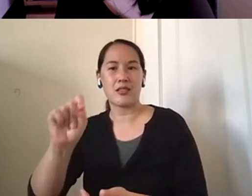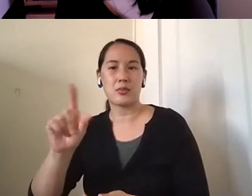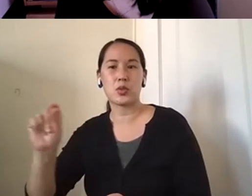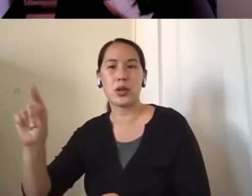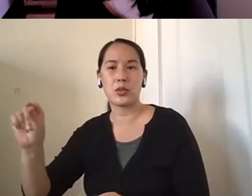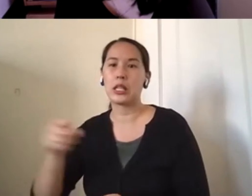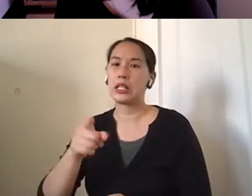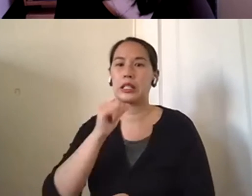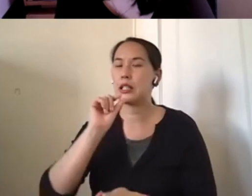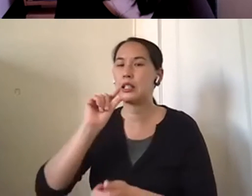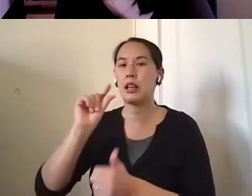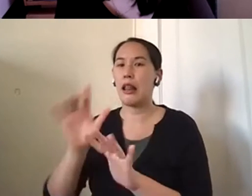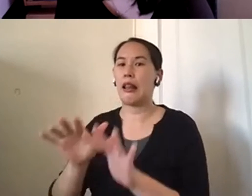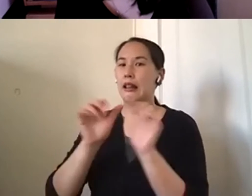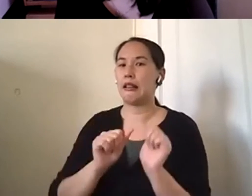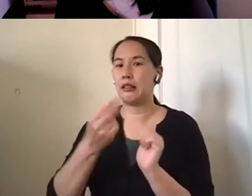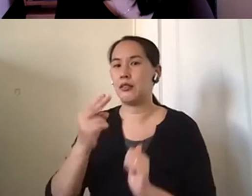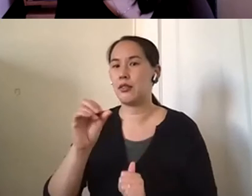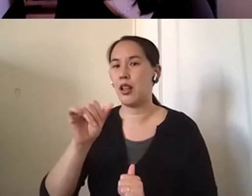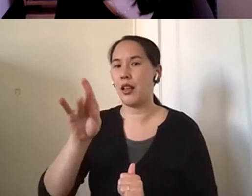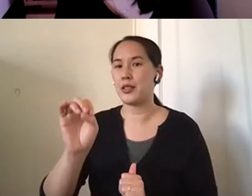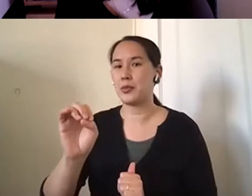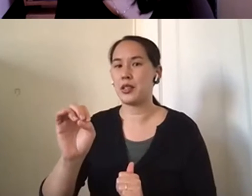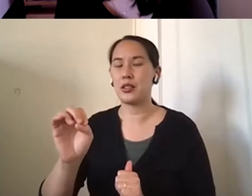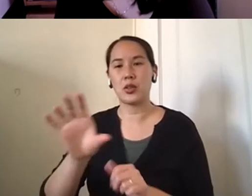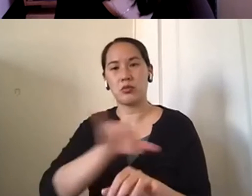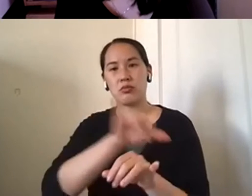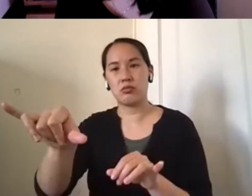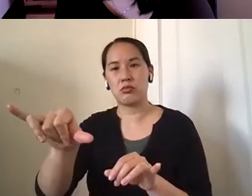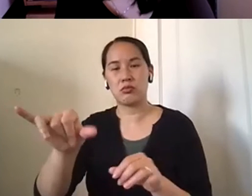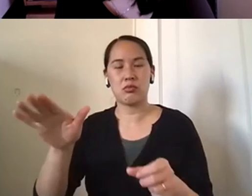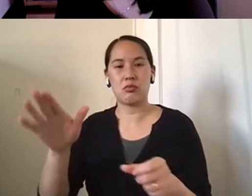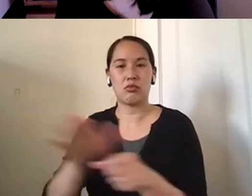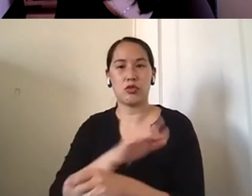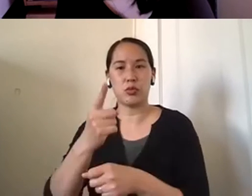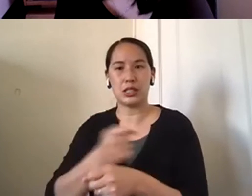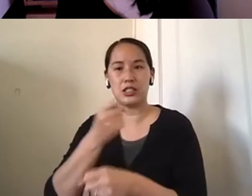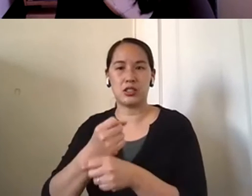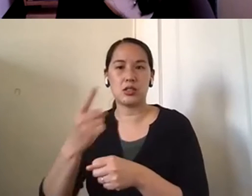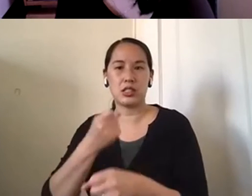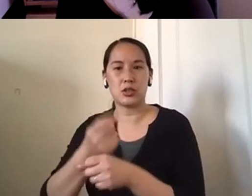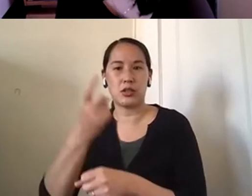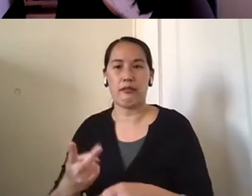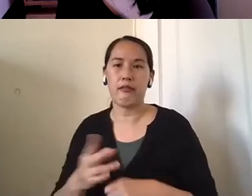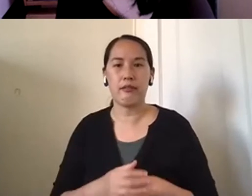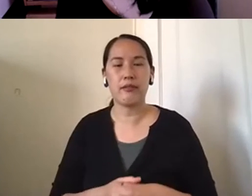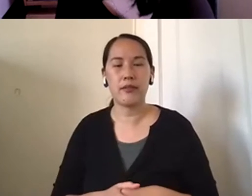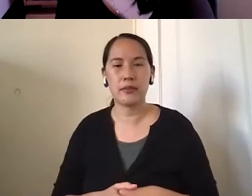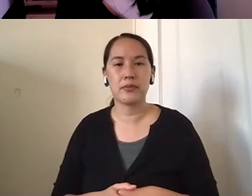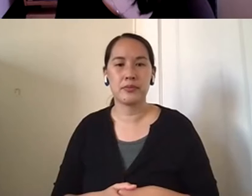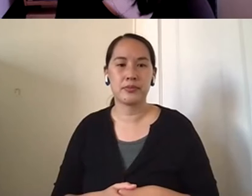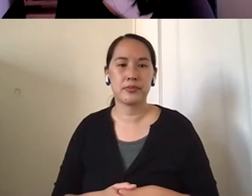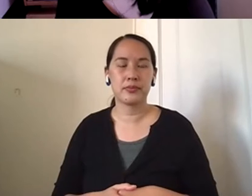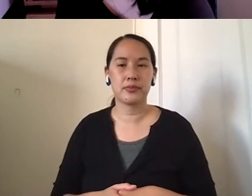graduate from hospice or anything. So he was able to stay on it the full year, year and a half. Great.